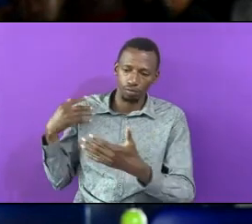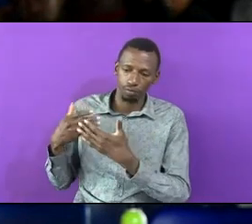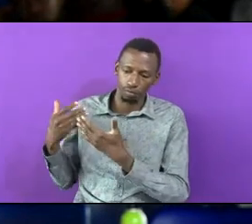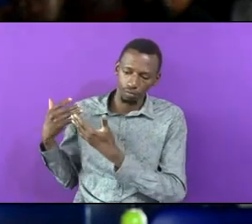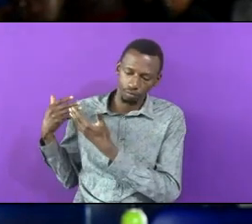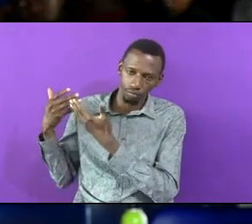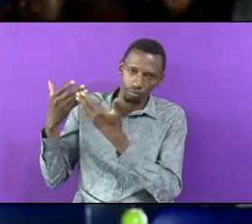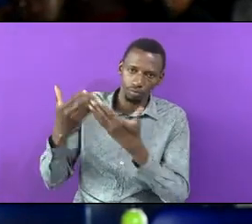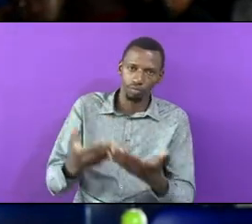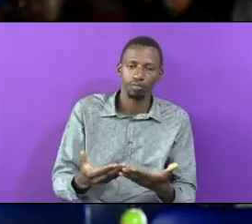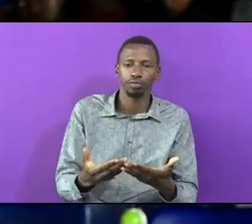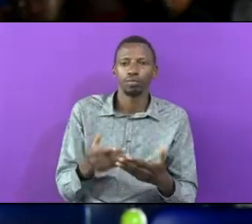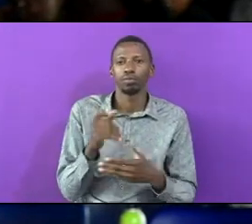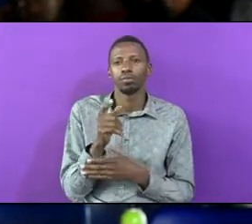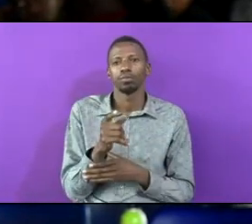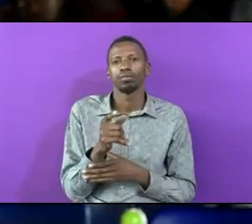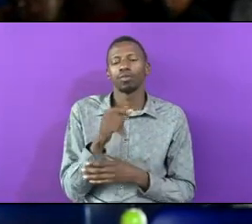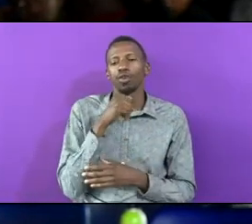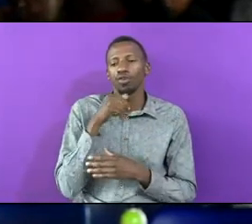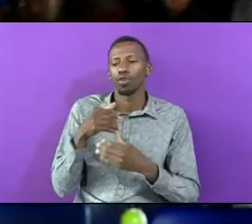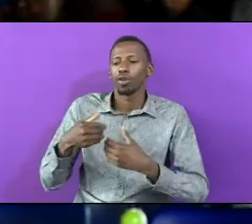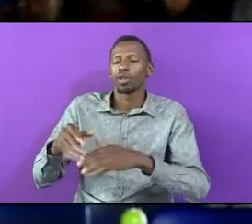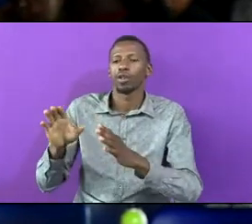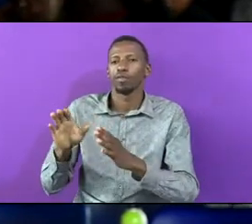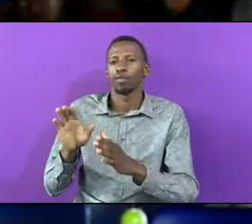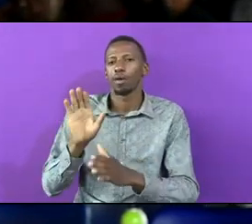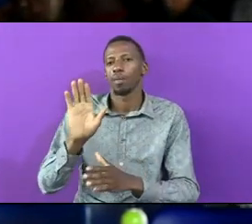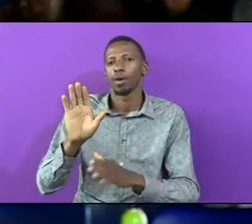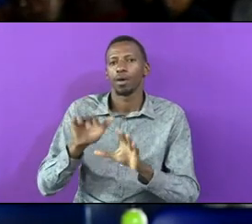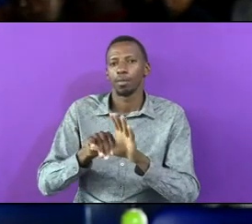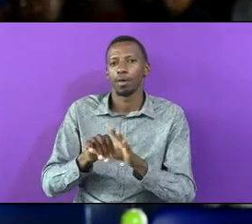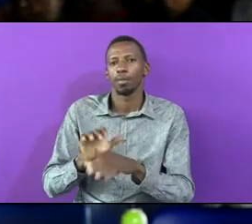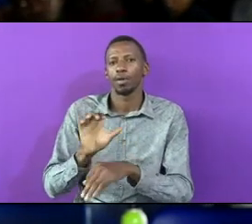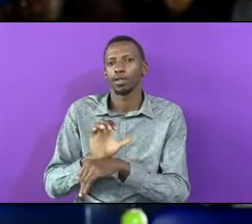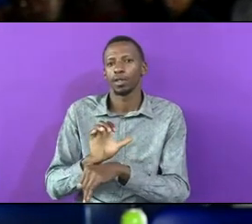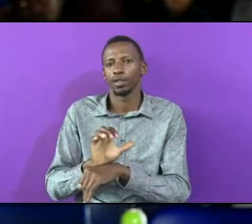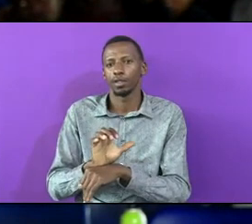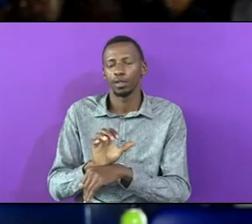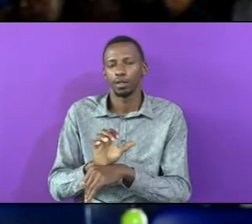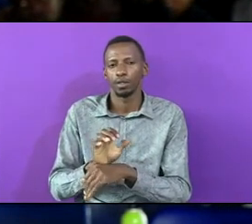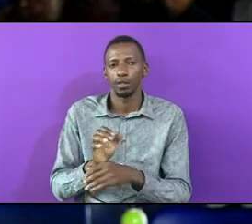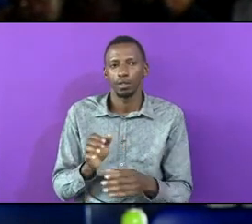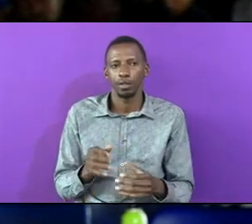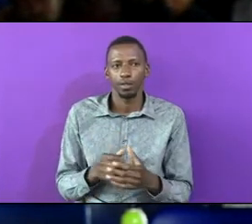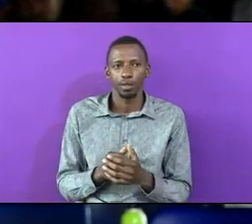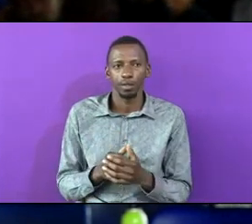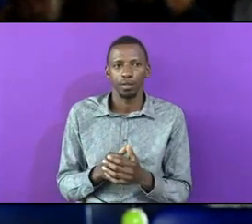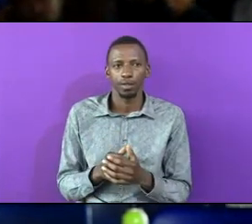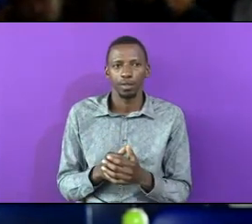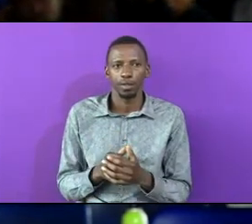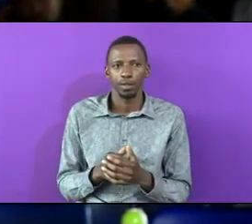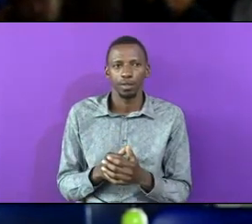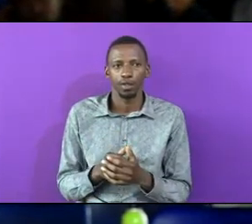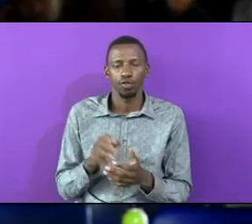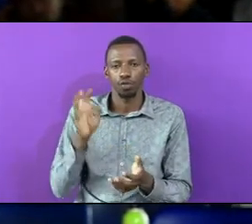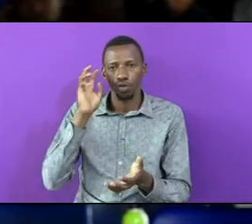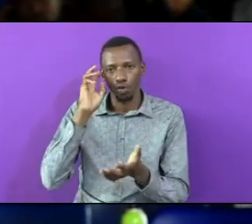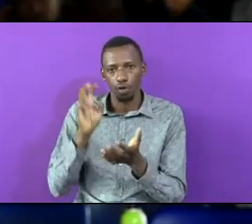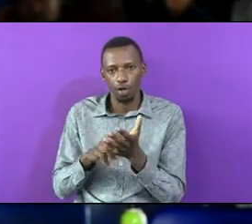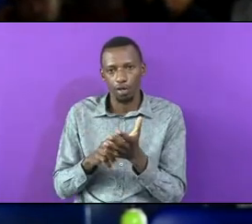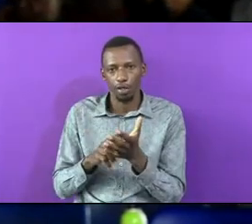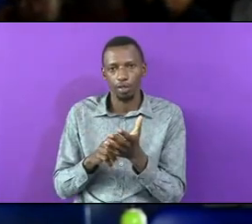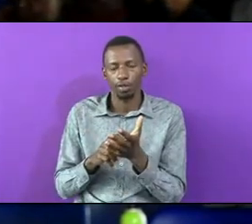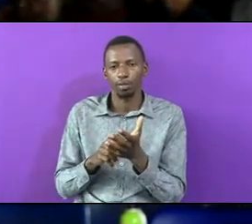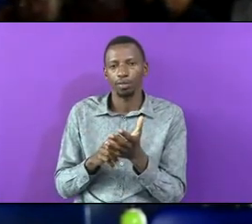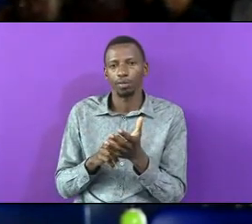Don't Let Fellow Church Members To Be The Ones Elder Tom Good To Recognize The Blessings